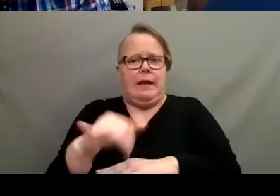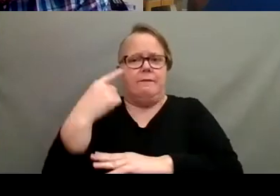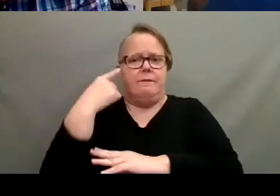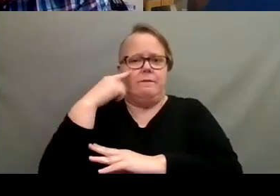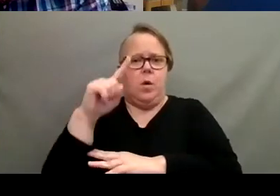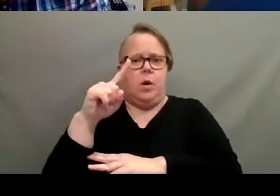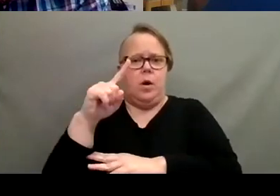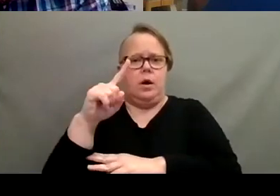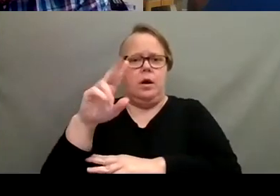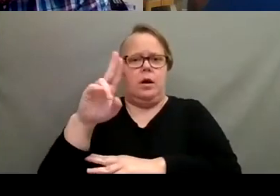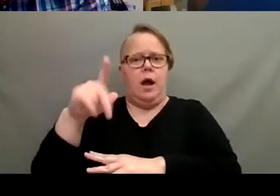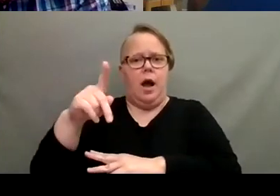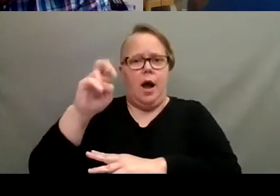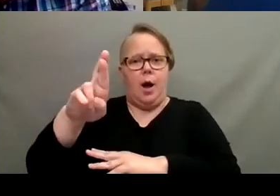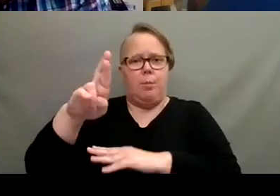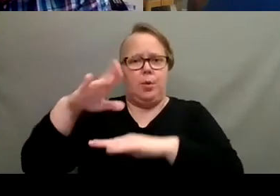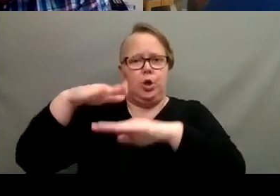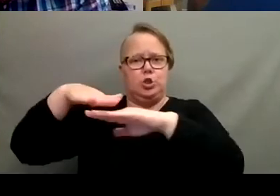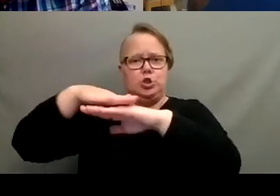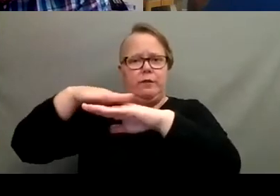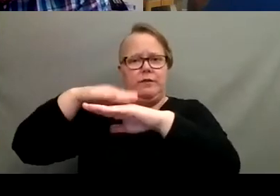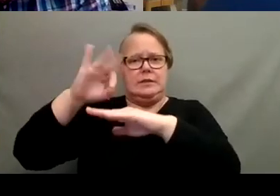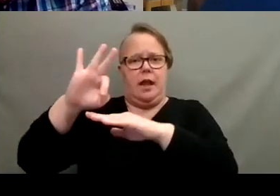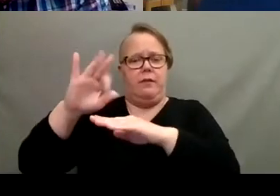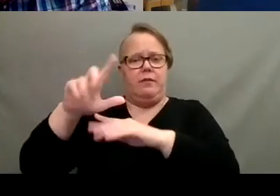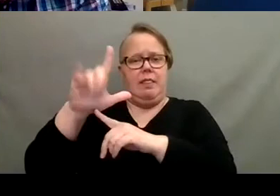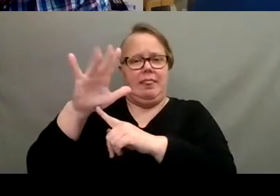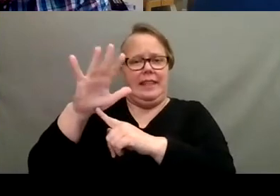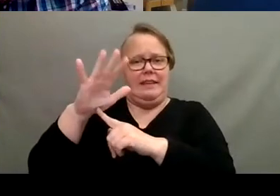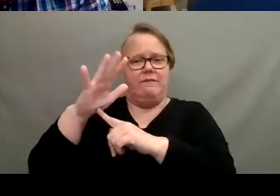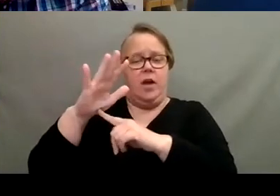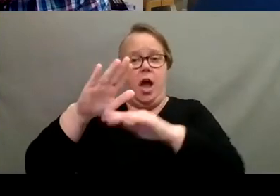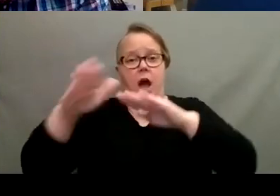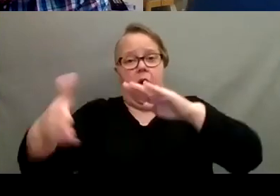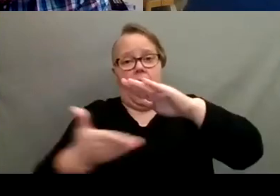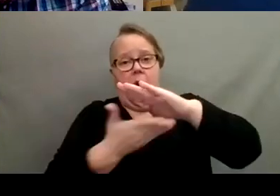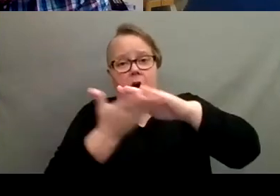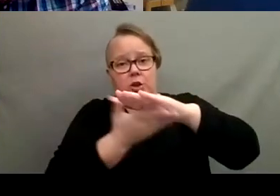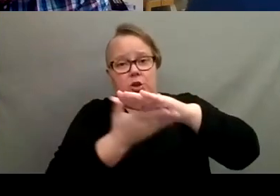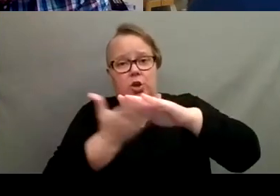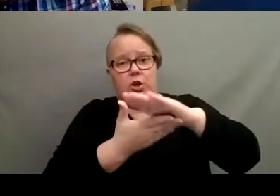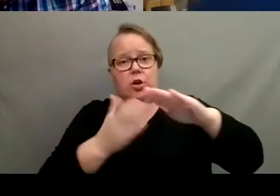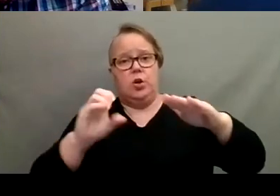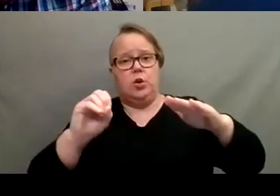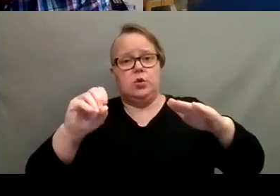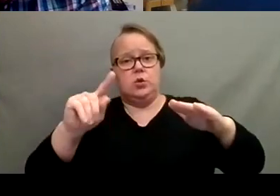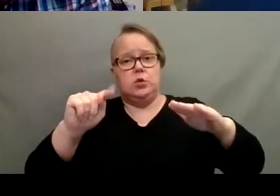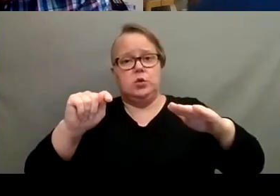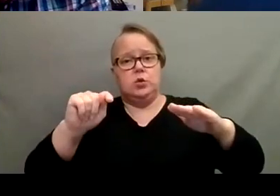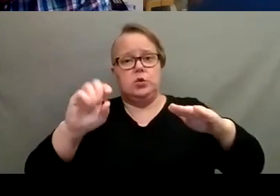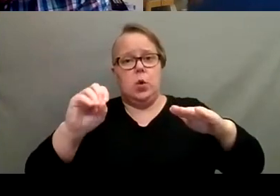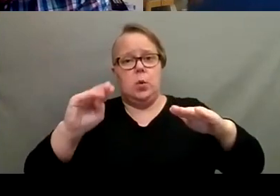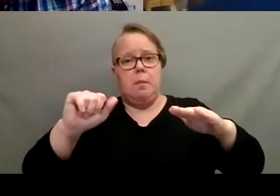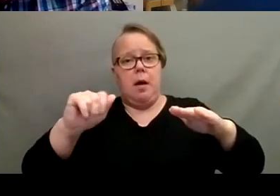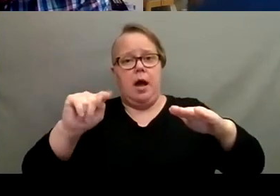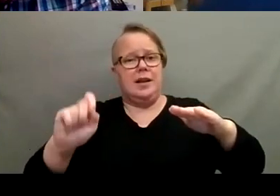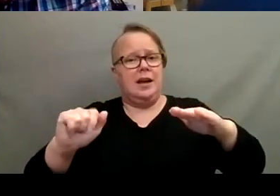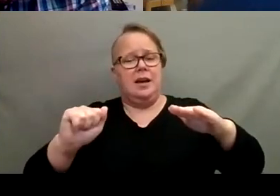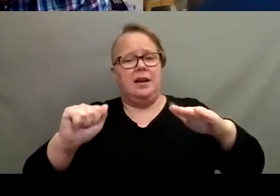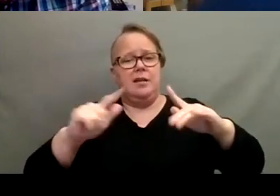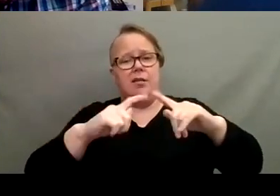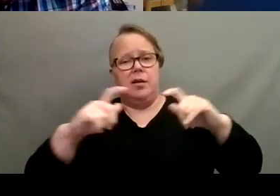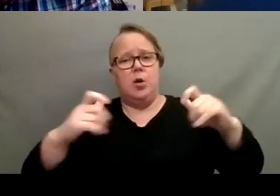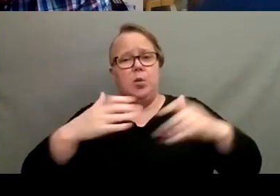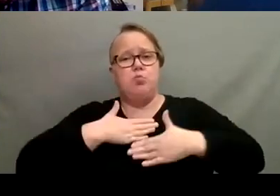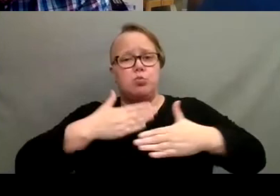upper surface of the leaf on the underside. You're going to have stomata and a lot of breathing pores, which you wouldn't want to clog with any